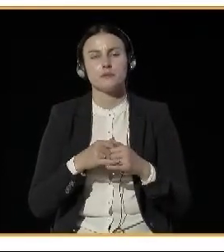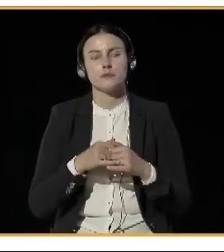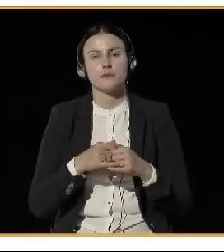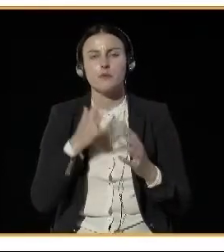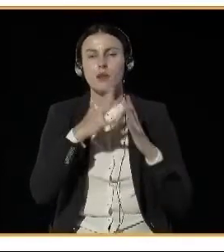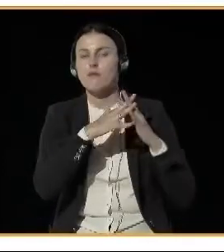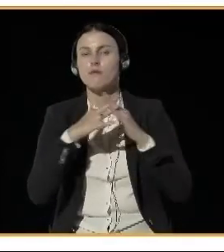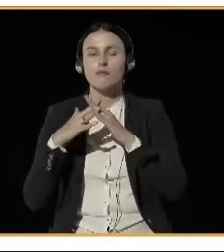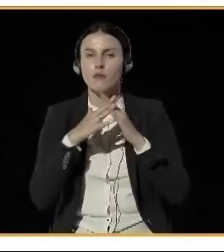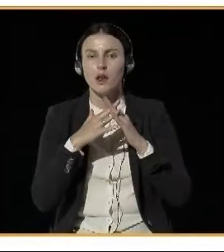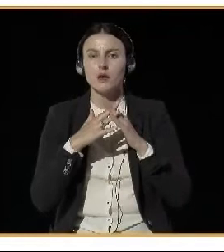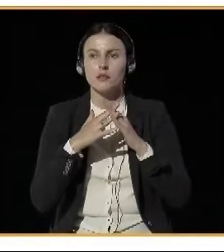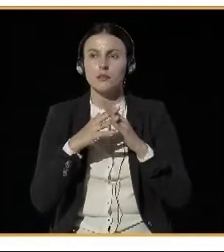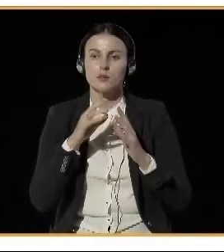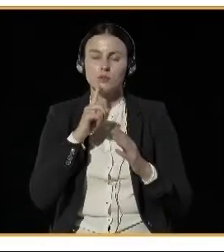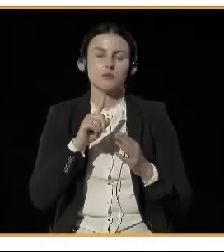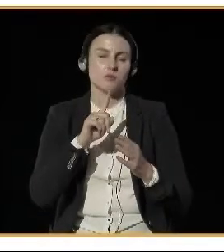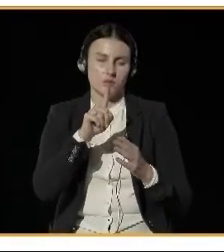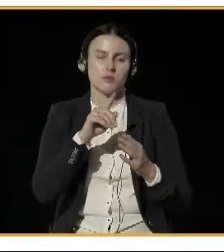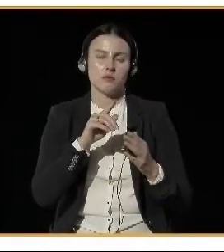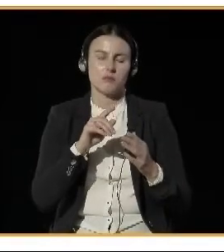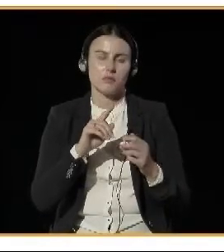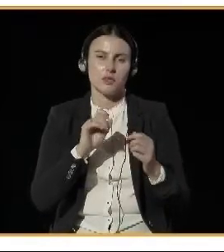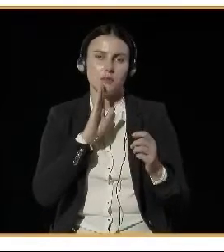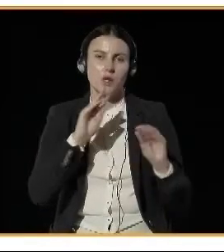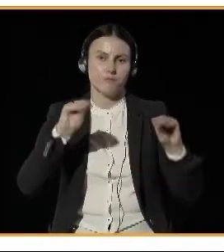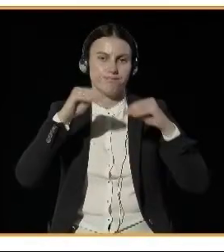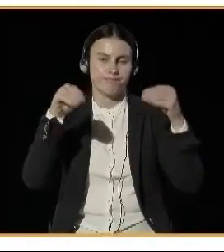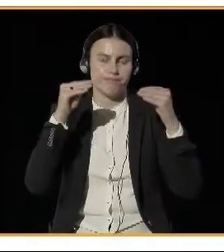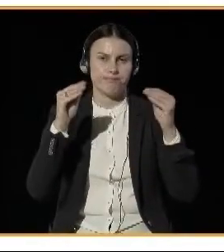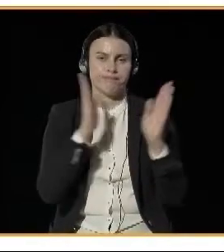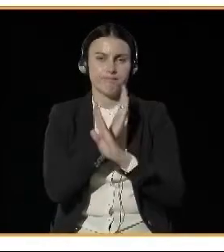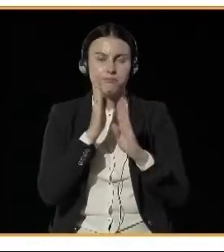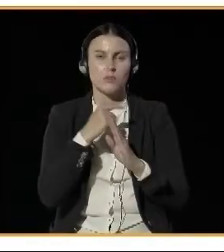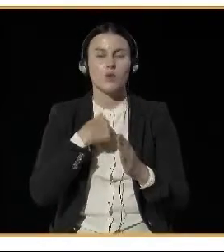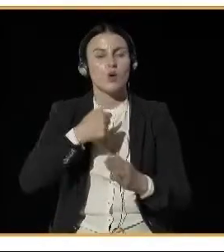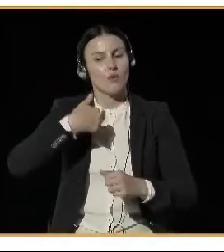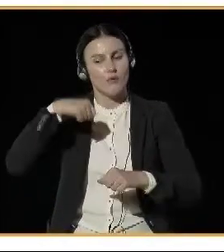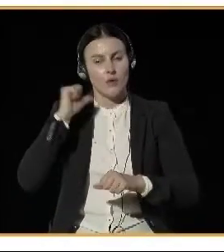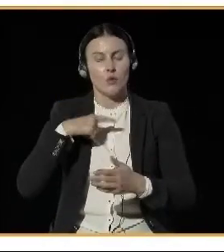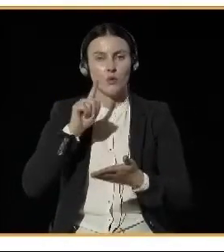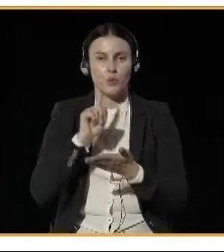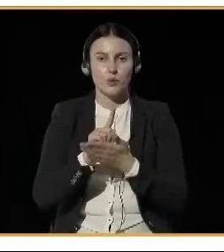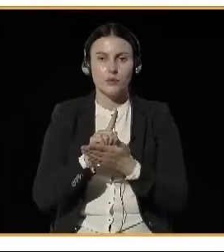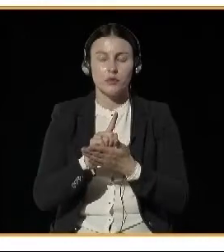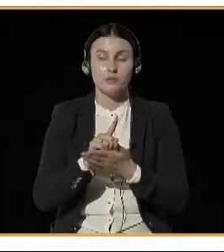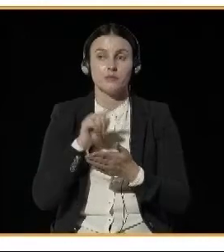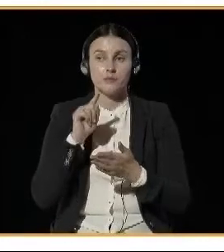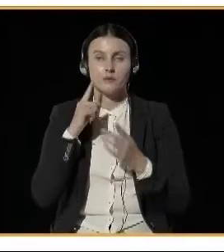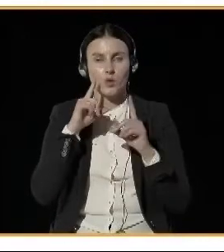last year we launched an ad campaign with a public transport company.